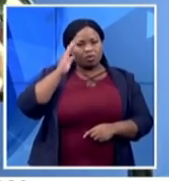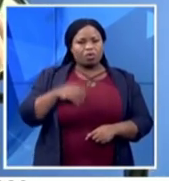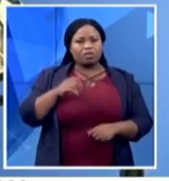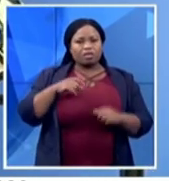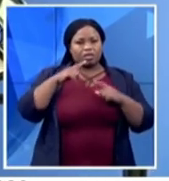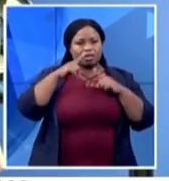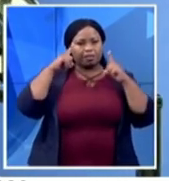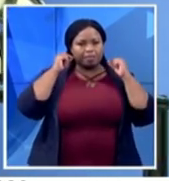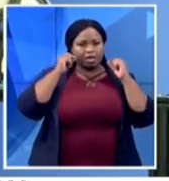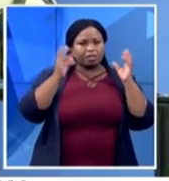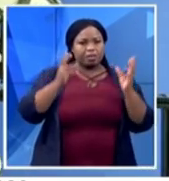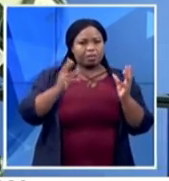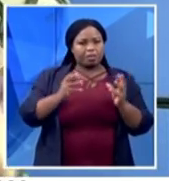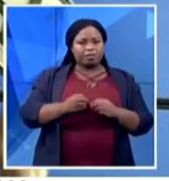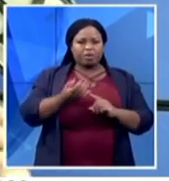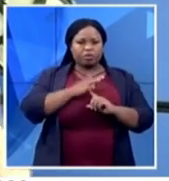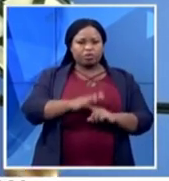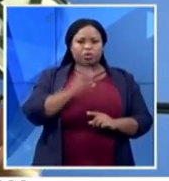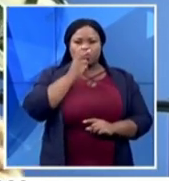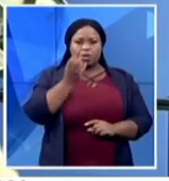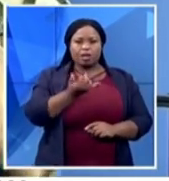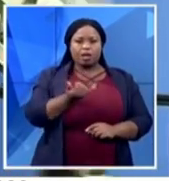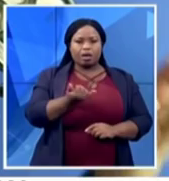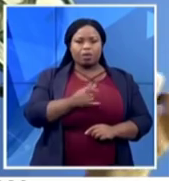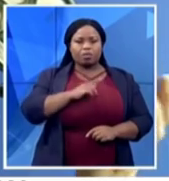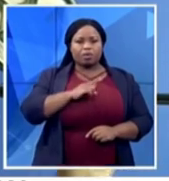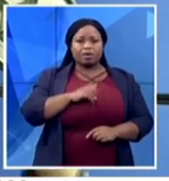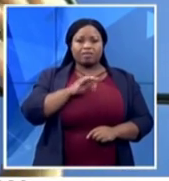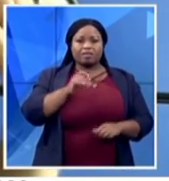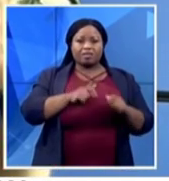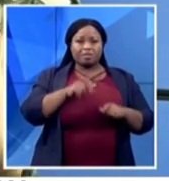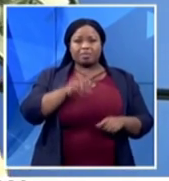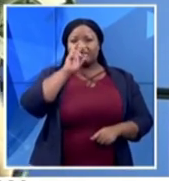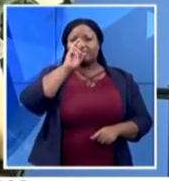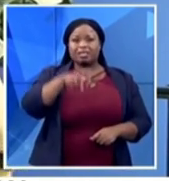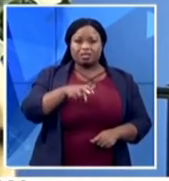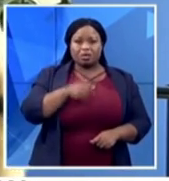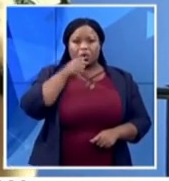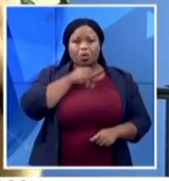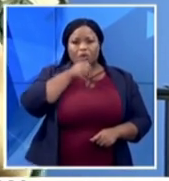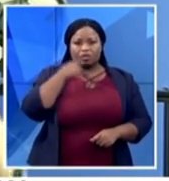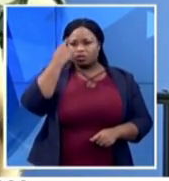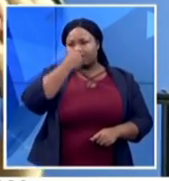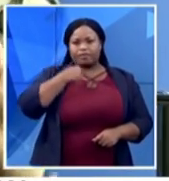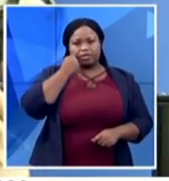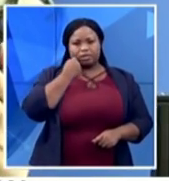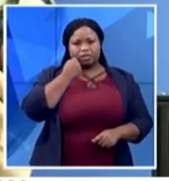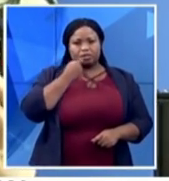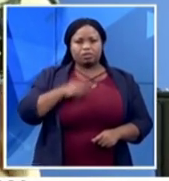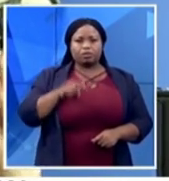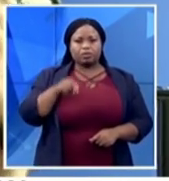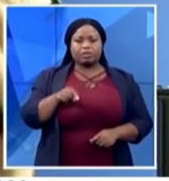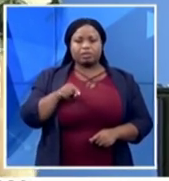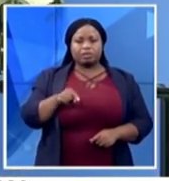they actually prevent if people sneeze or cough into someone's face. These visors provide an extra layer of